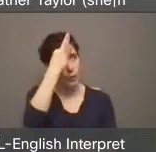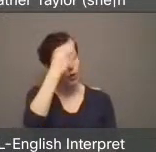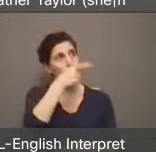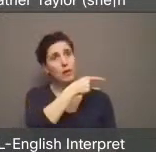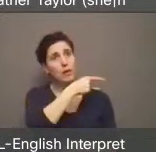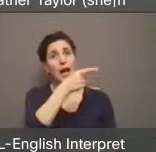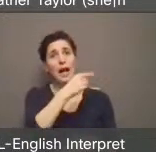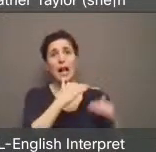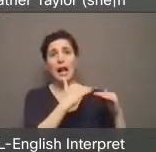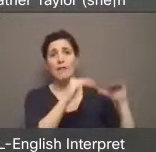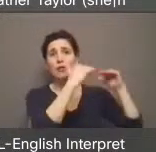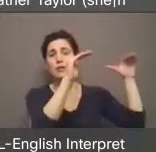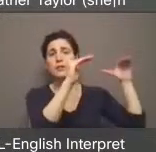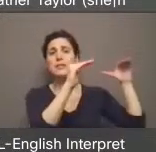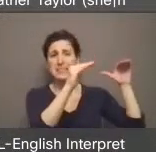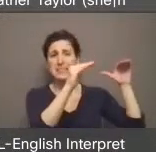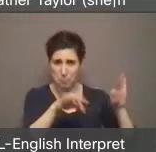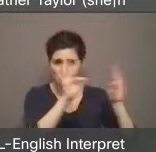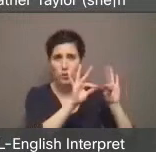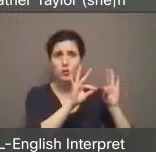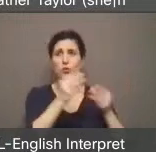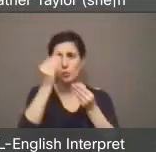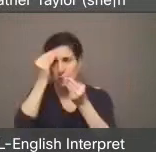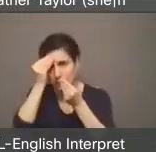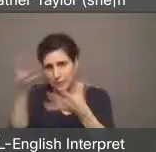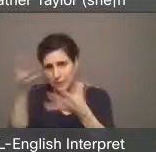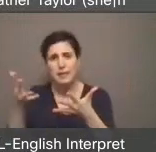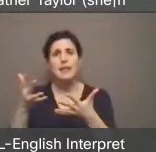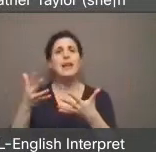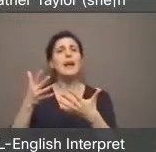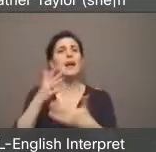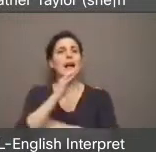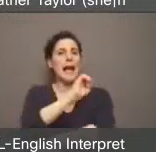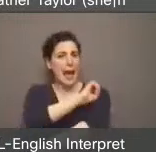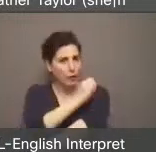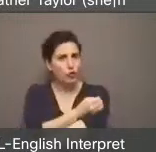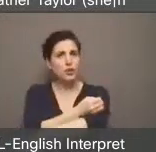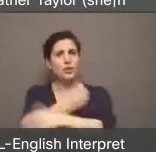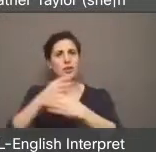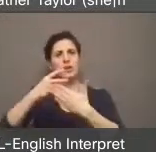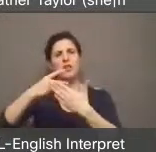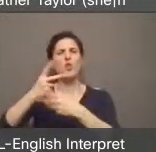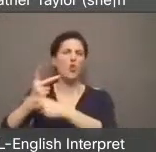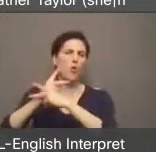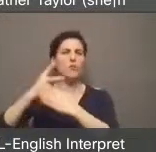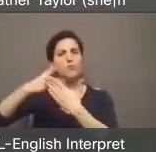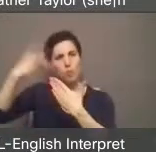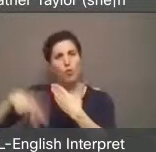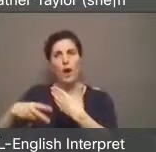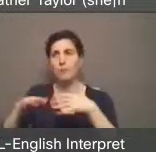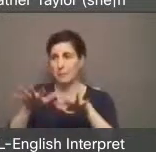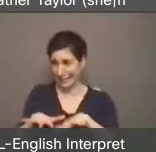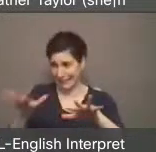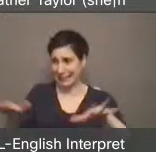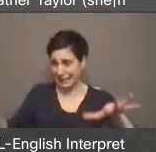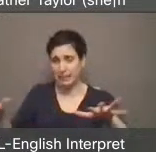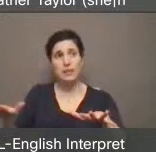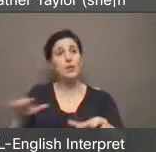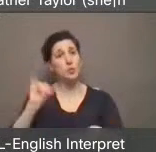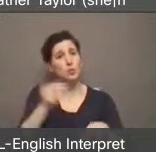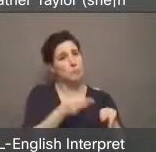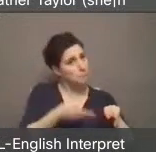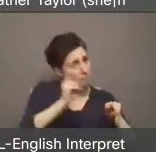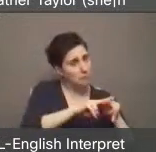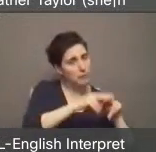public knows about the Home Energy Loan Program help and to establish new funding streams to enable all